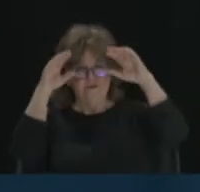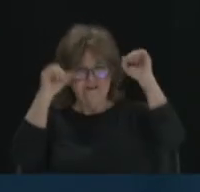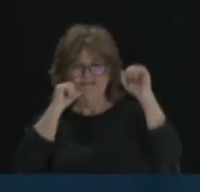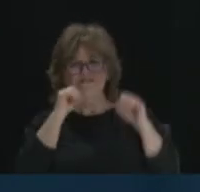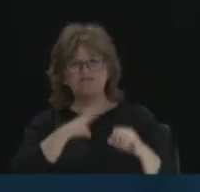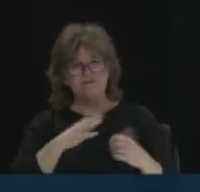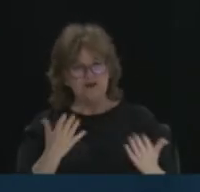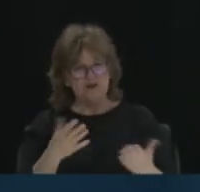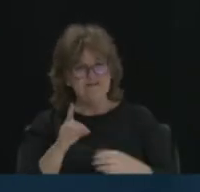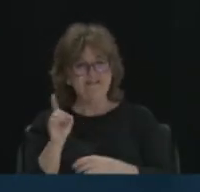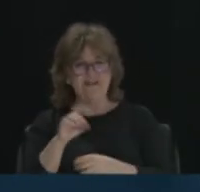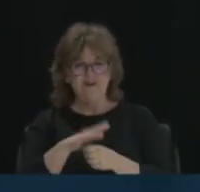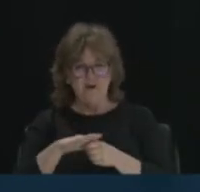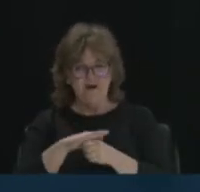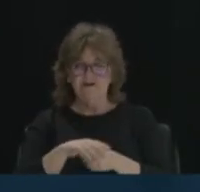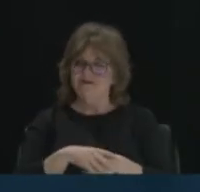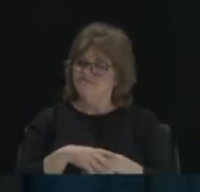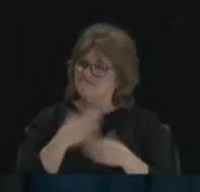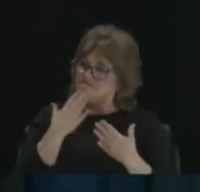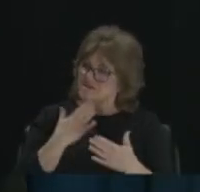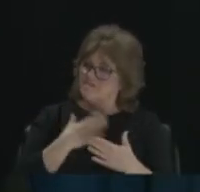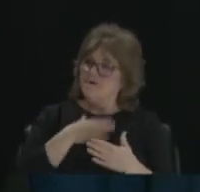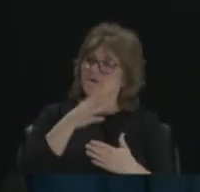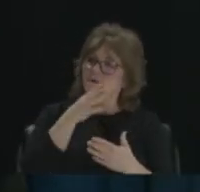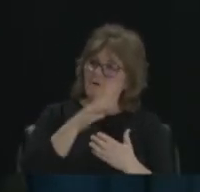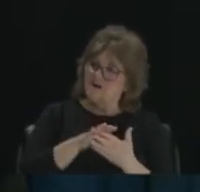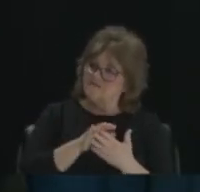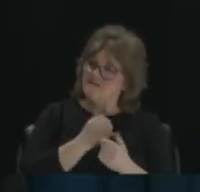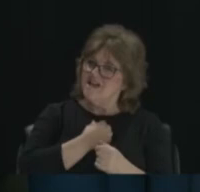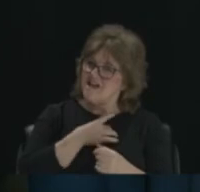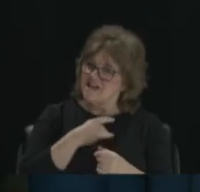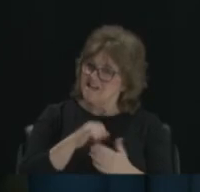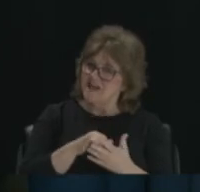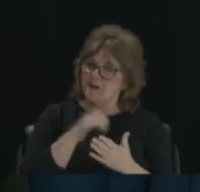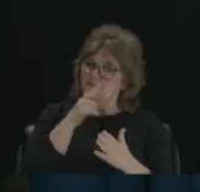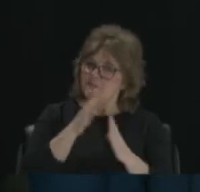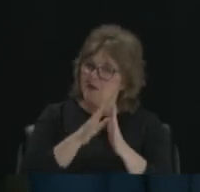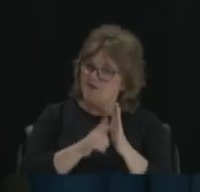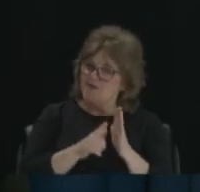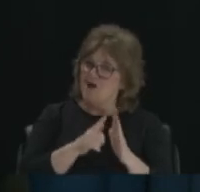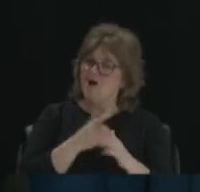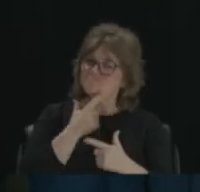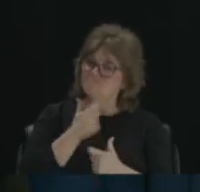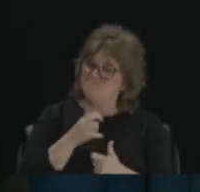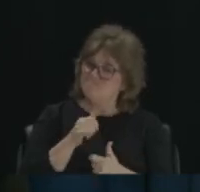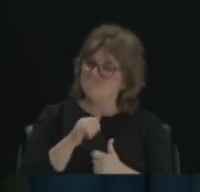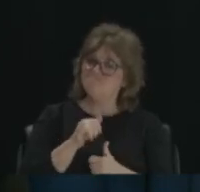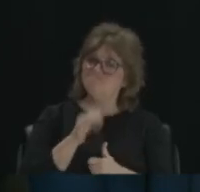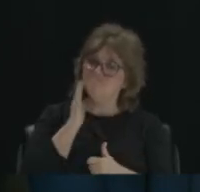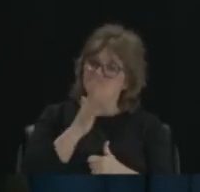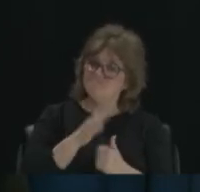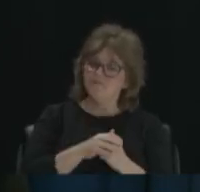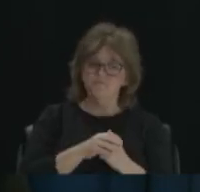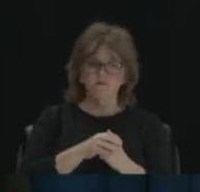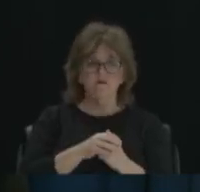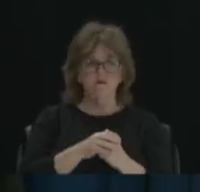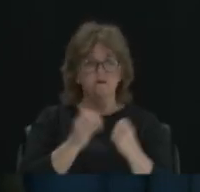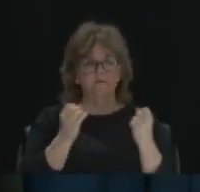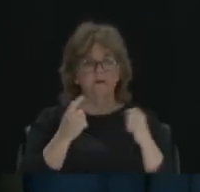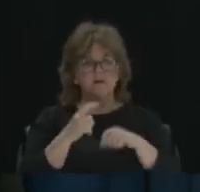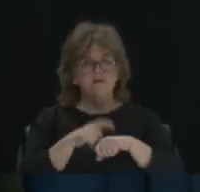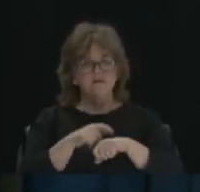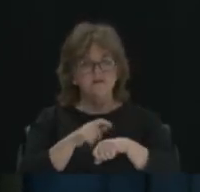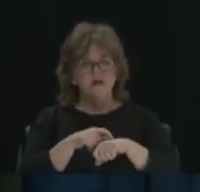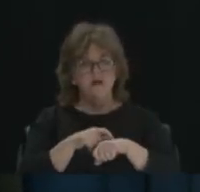They will appreciate that. So will my wife and my mother-in-law for sure. Yes. Yes. So often, you know, I think we hear